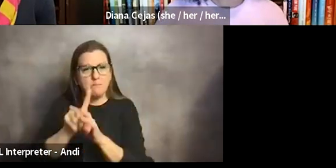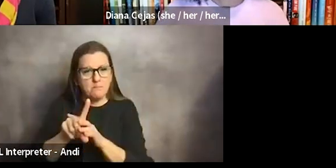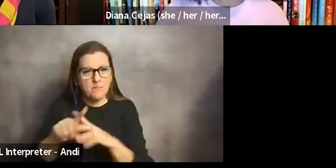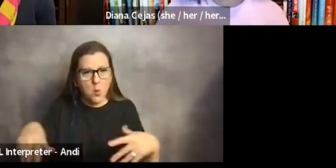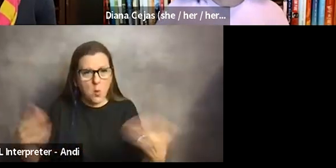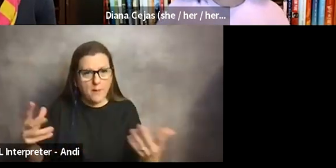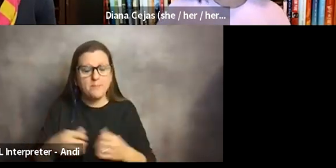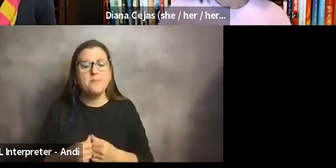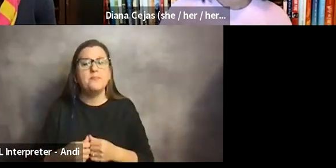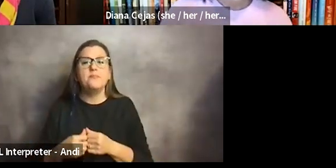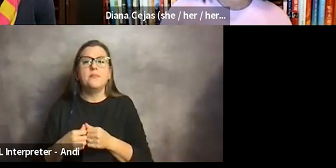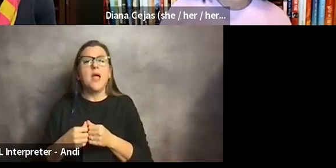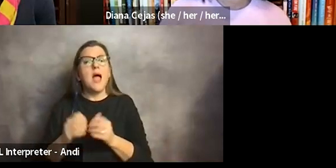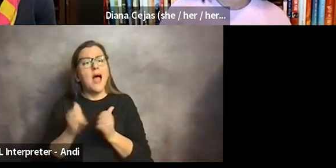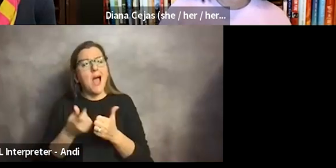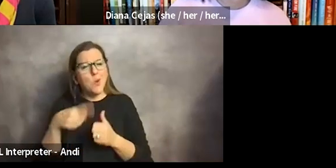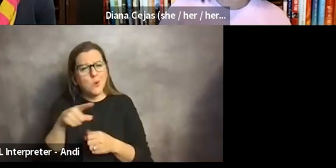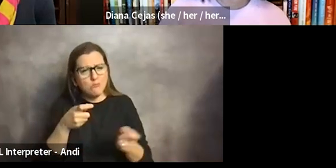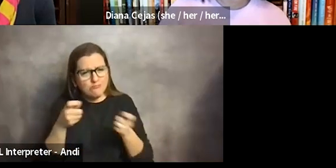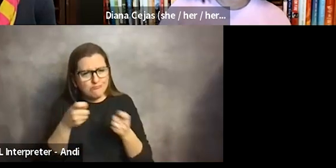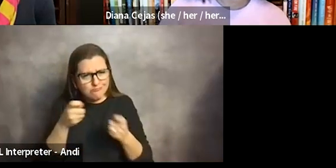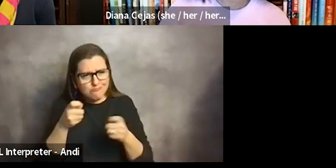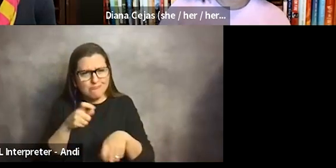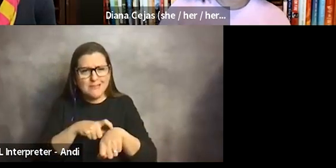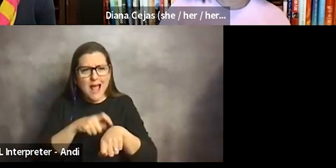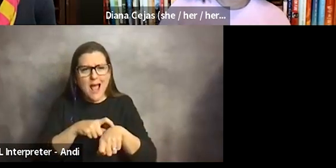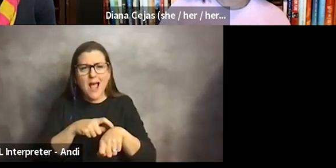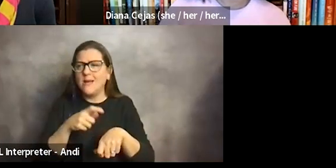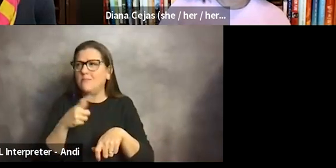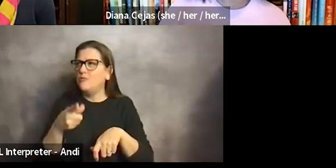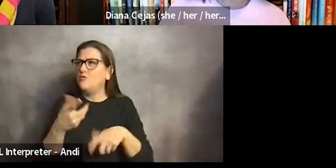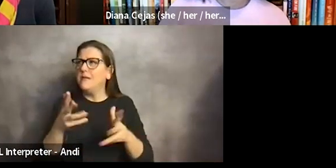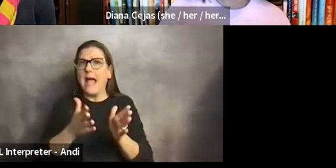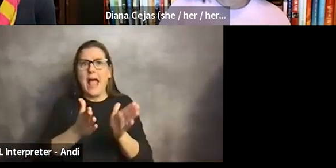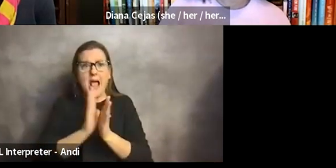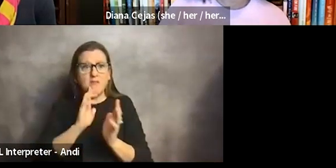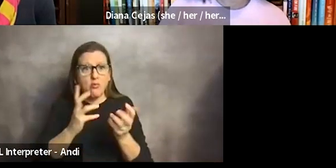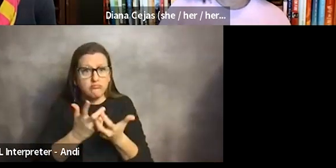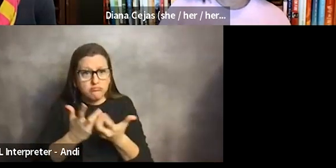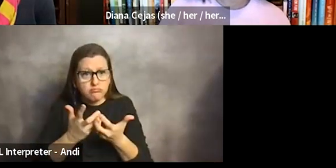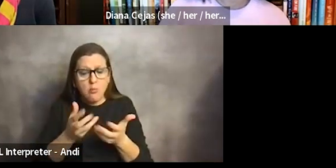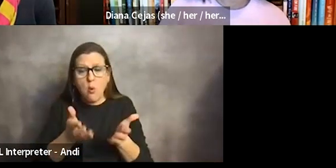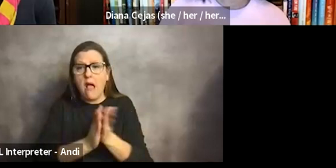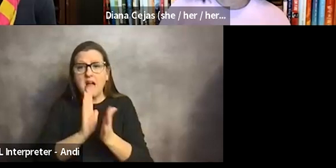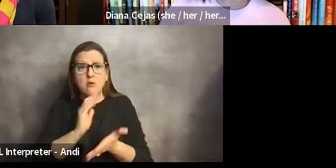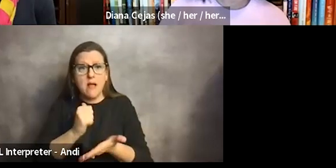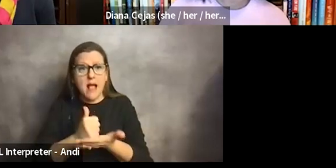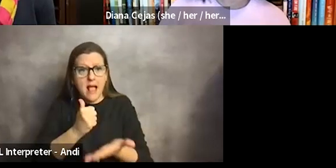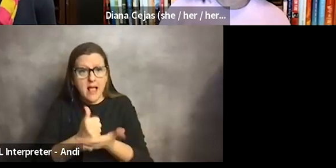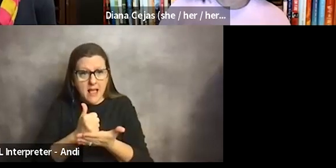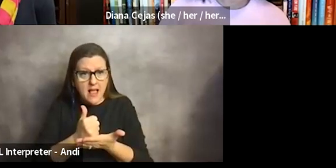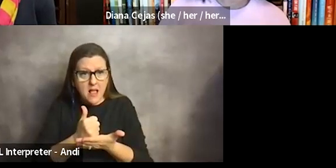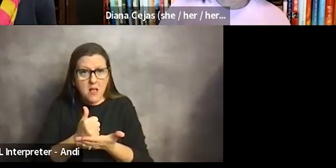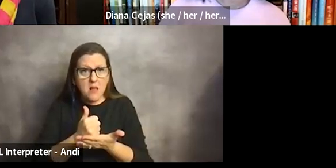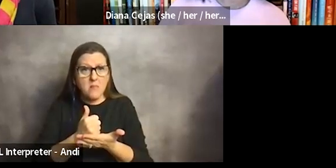was, how do you deal with times when you've maybe asked for an accommodation, or asked for help, and perhaps that